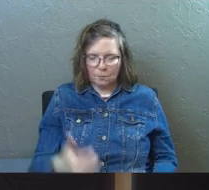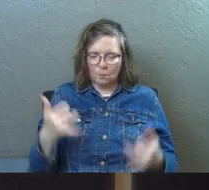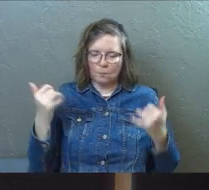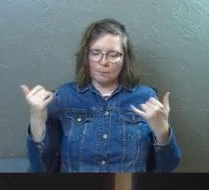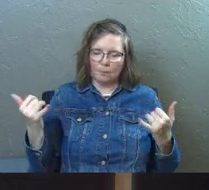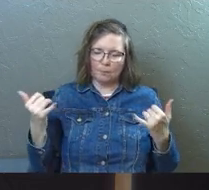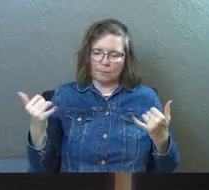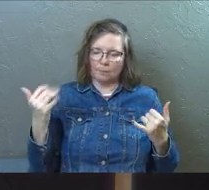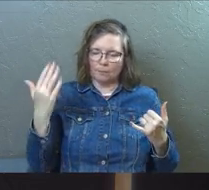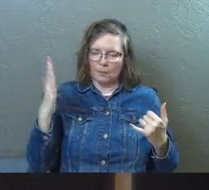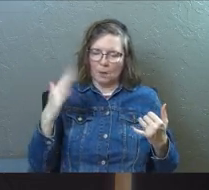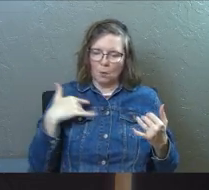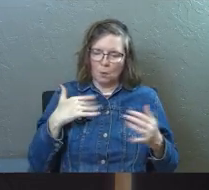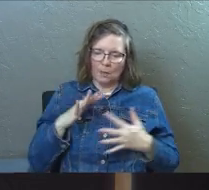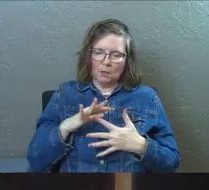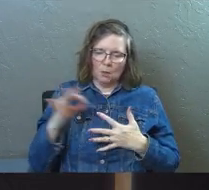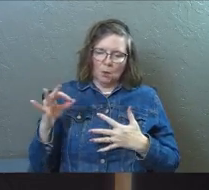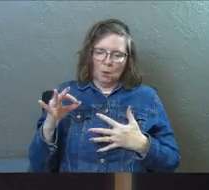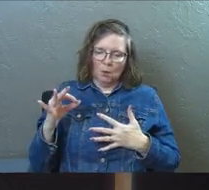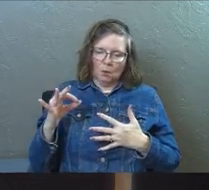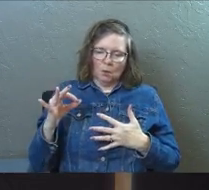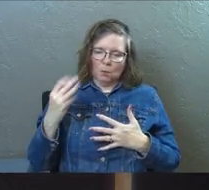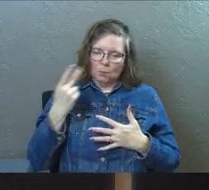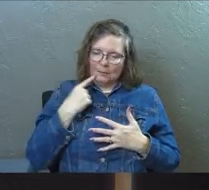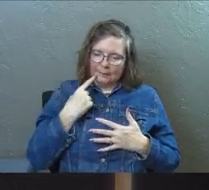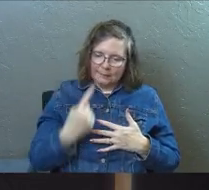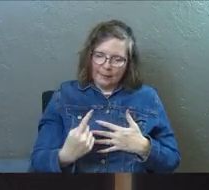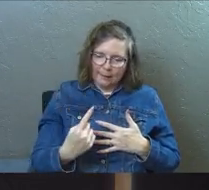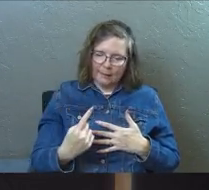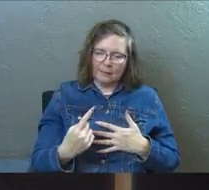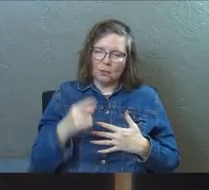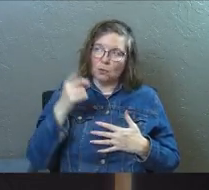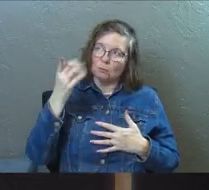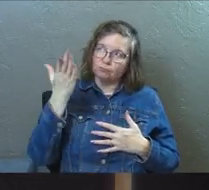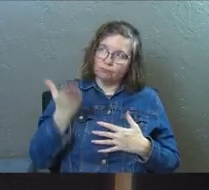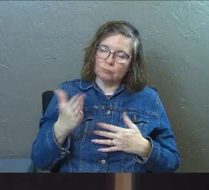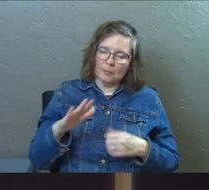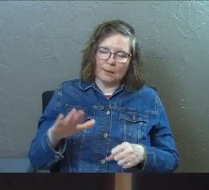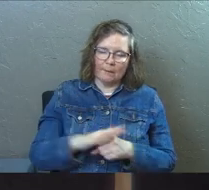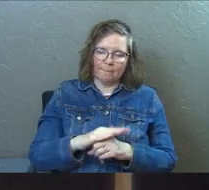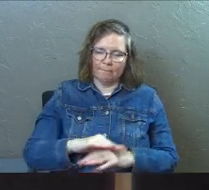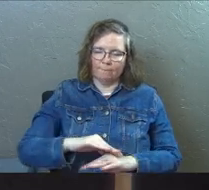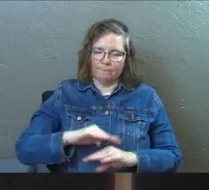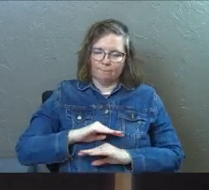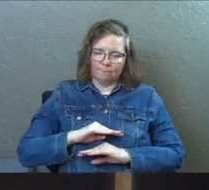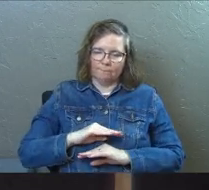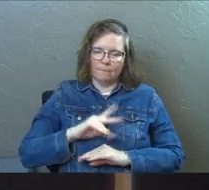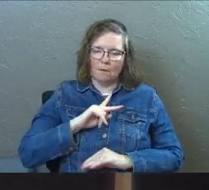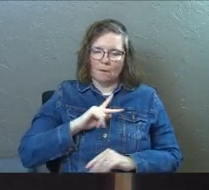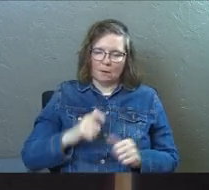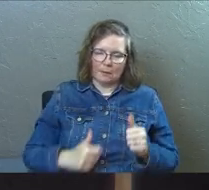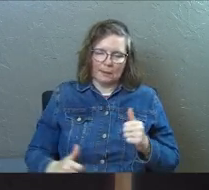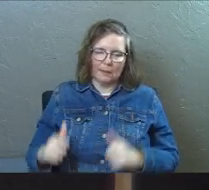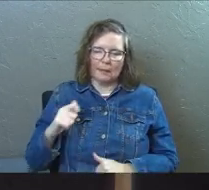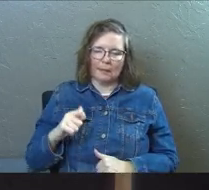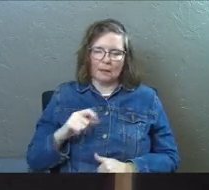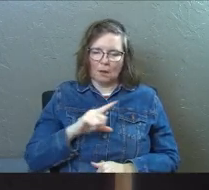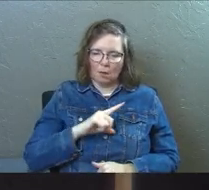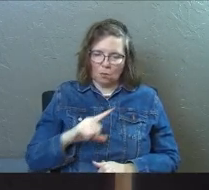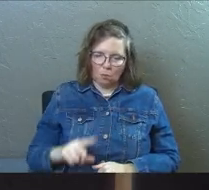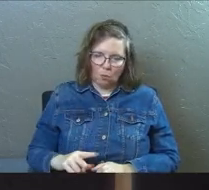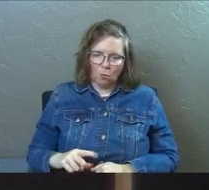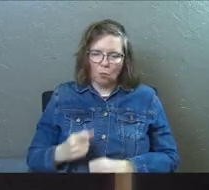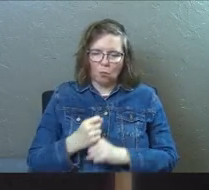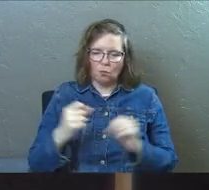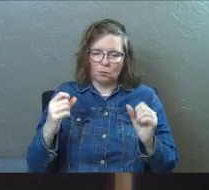God, right now, we choose, we say that you are enough, Jesus. You are our king. You are our Lord.